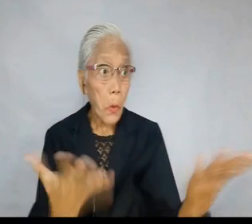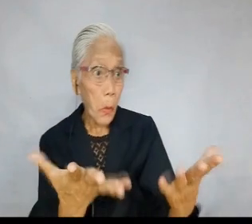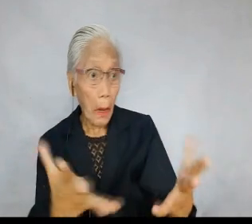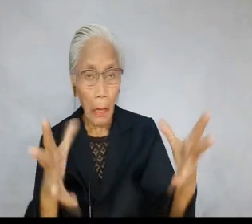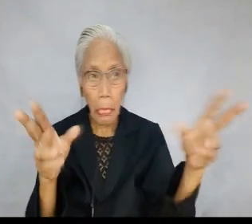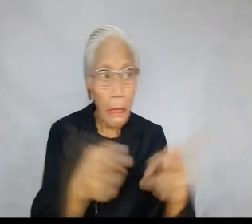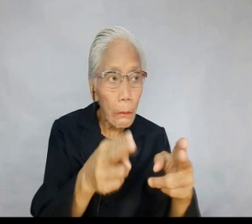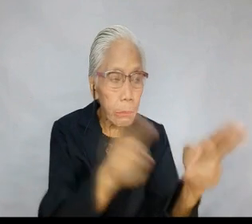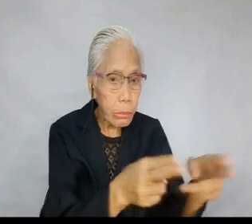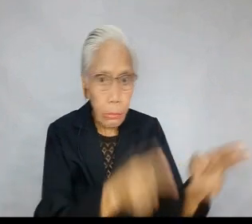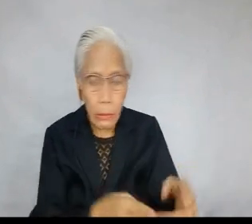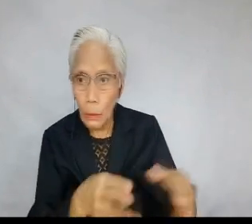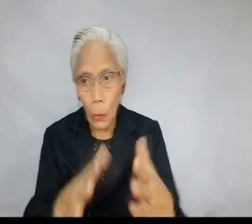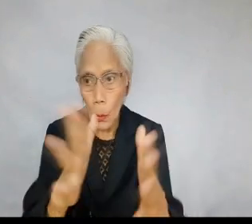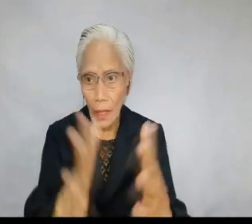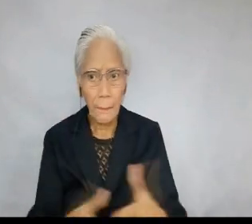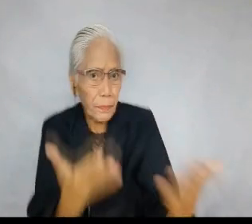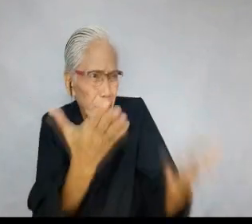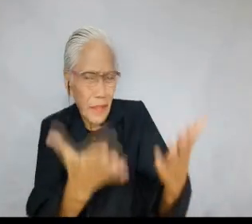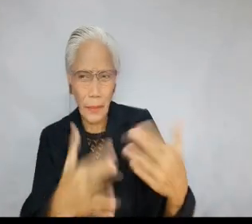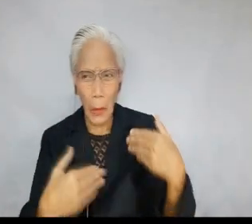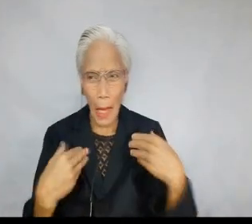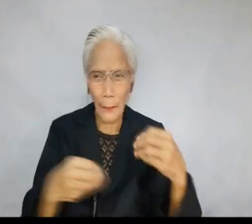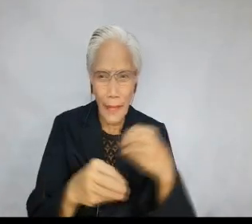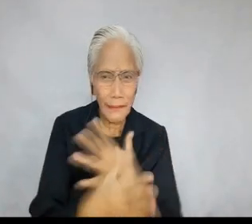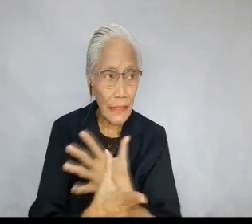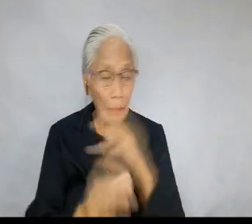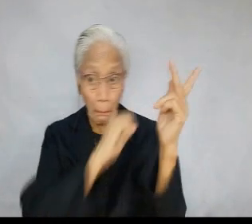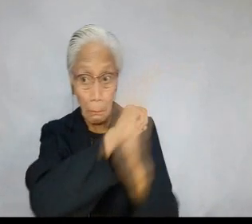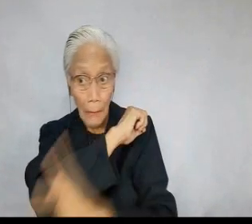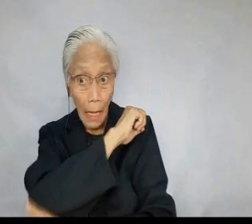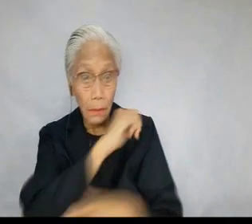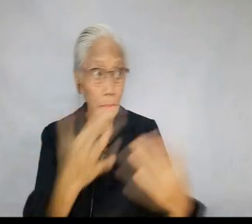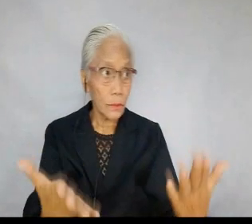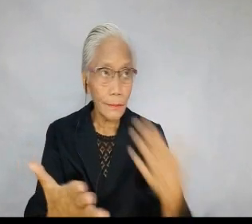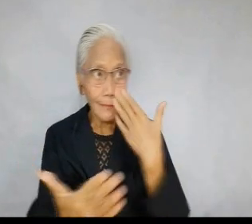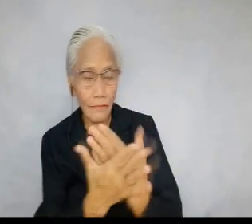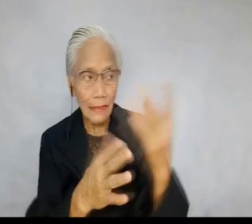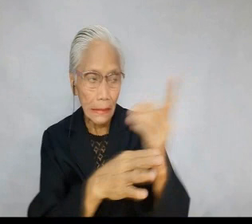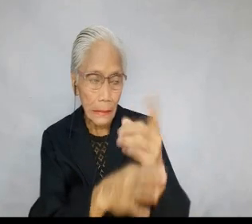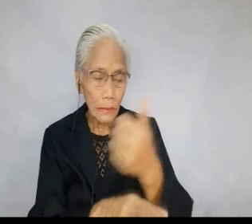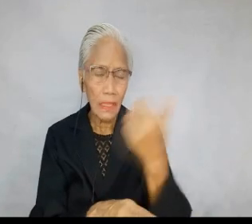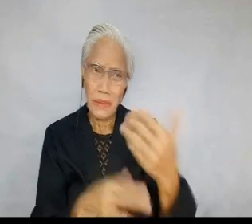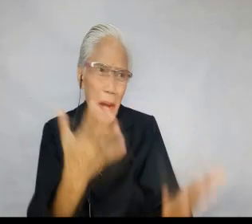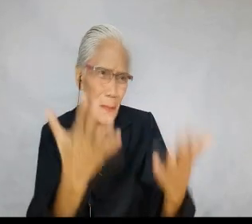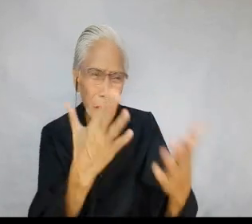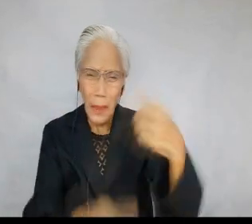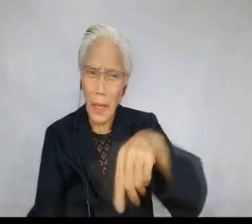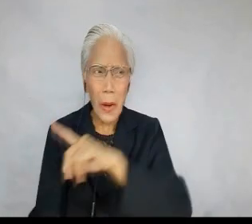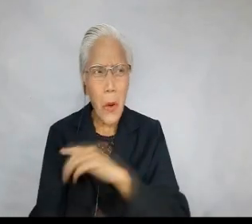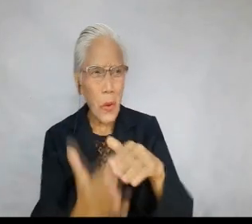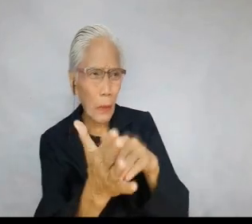our weaknesses are, where we have taken shortcuts and quick fixes. 19. It may be that we only use fear and punishment to